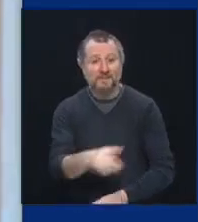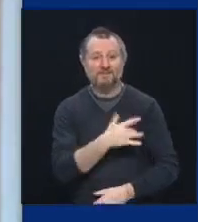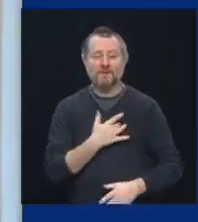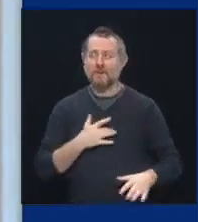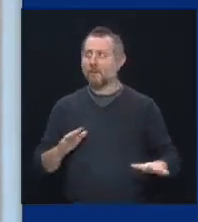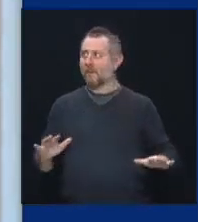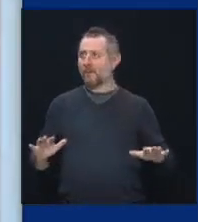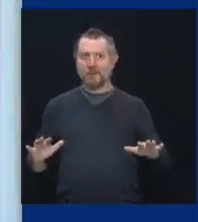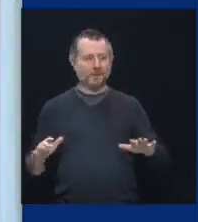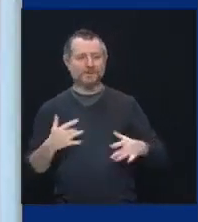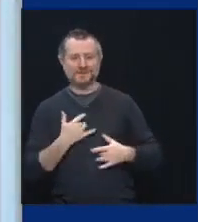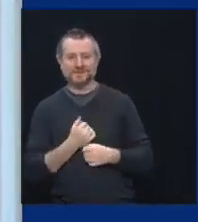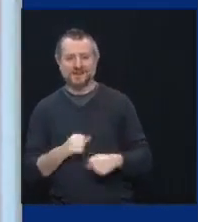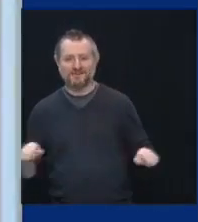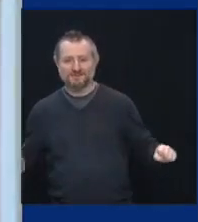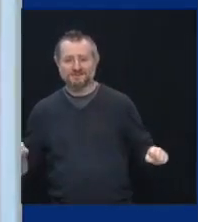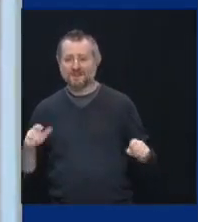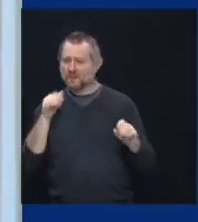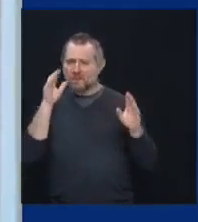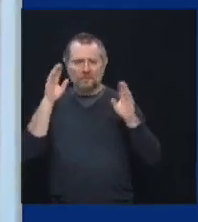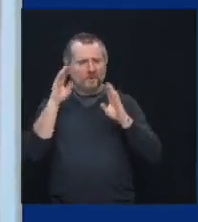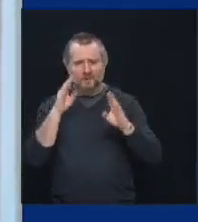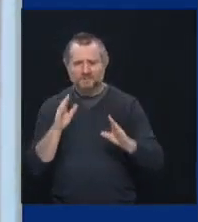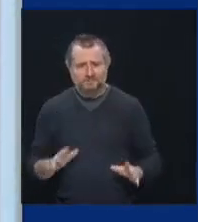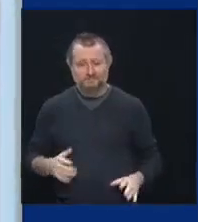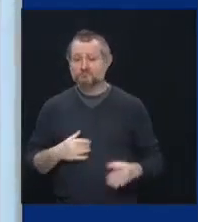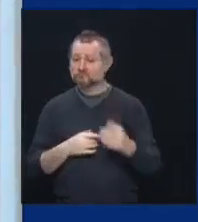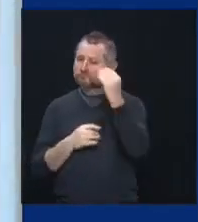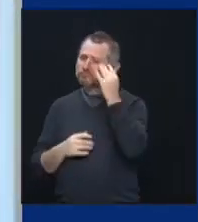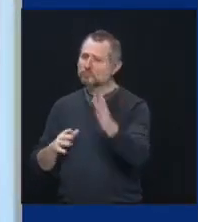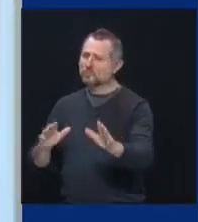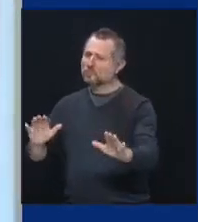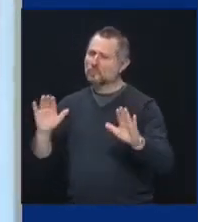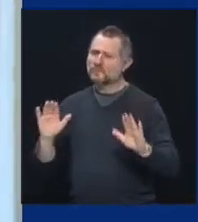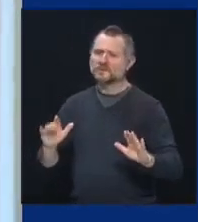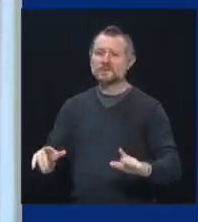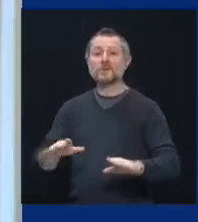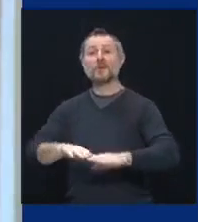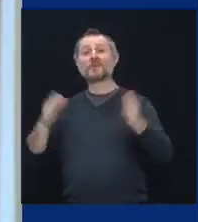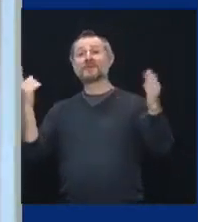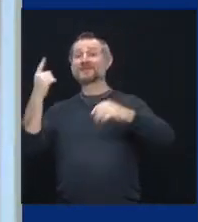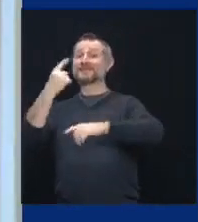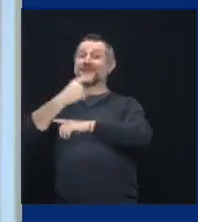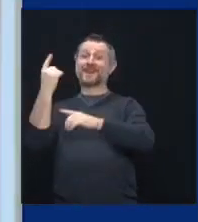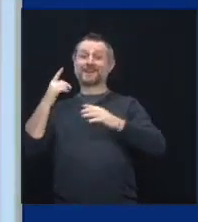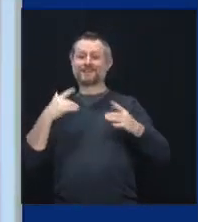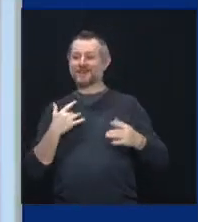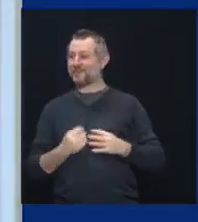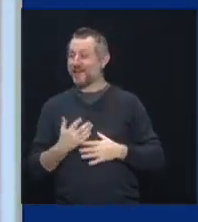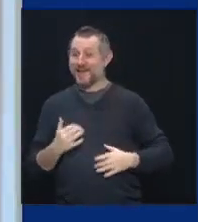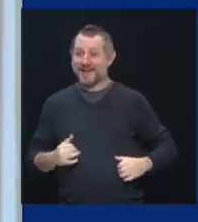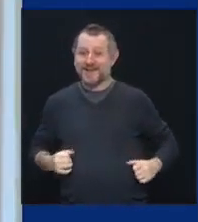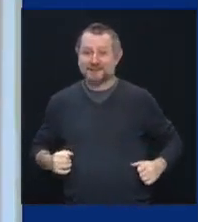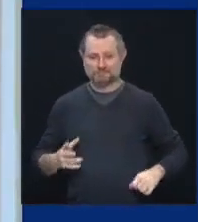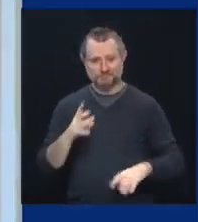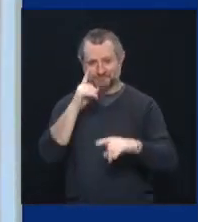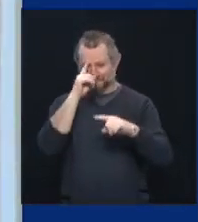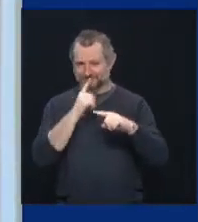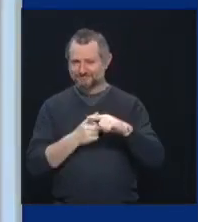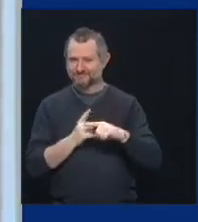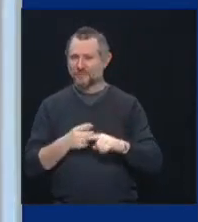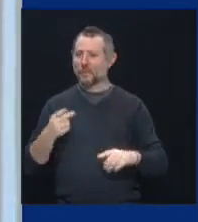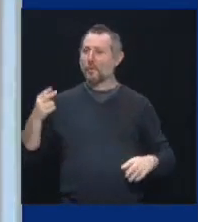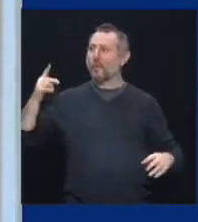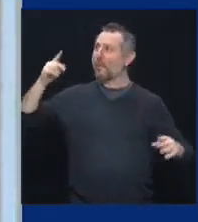But this is just so wonderful because to me, opening day, like you all said, spring, it's hope. Everybody starts even.